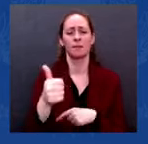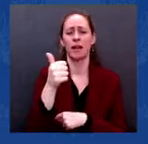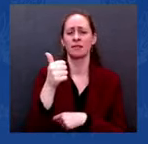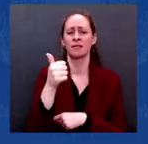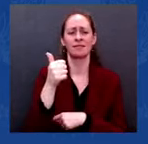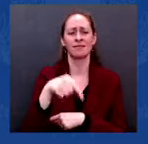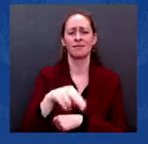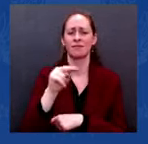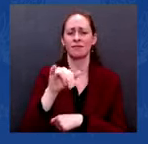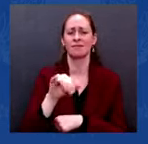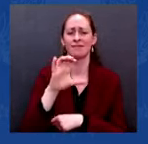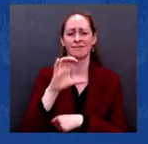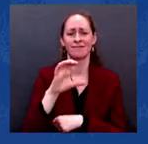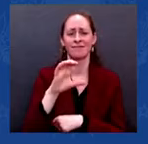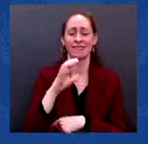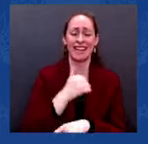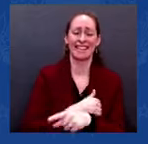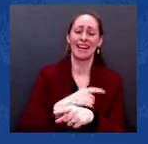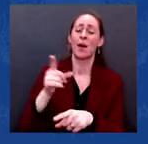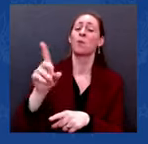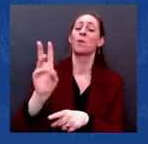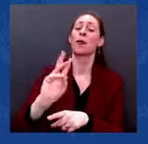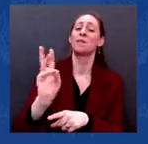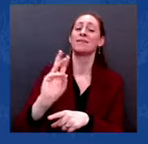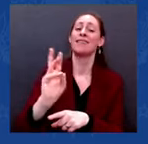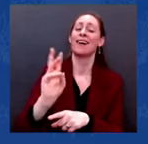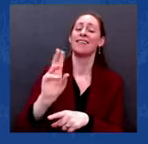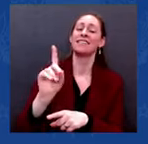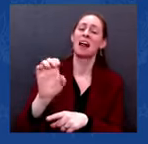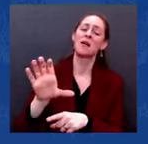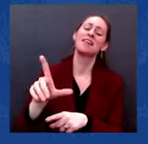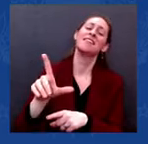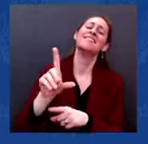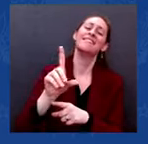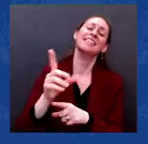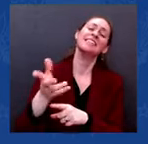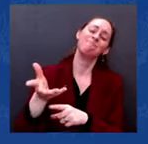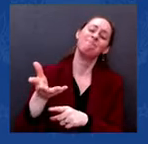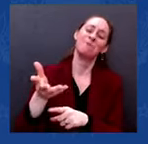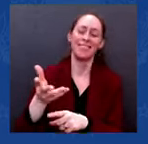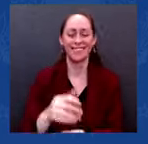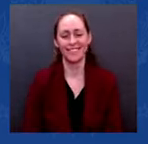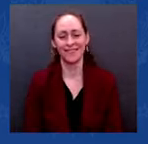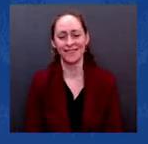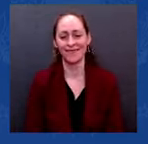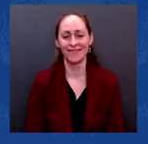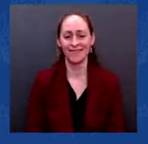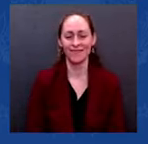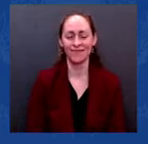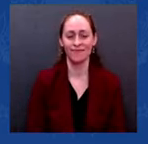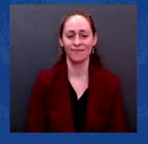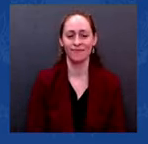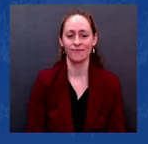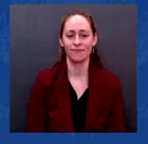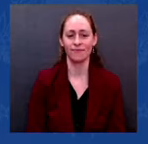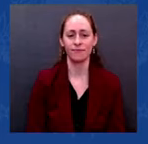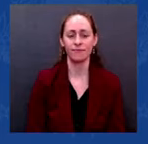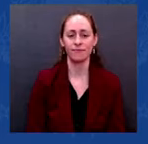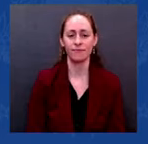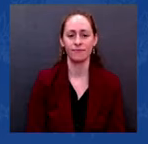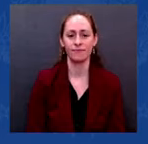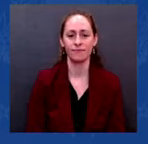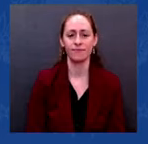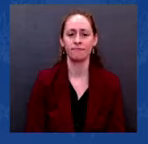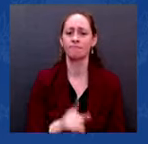But every great city, of course, has challenges. And the stunning